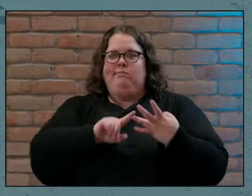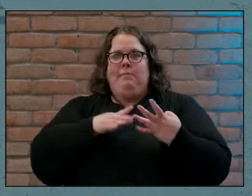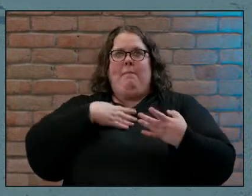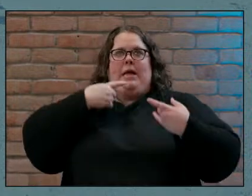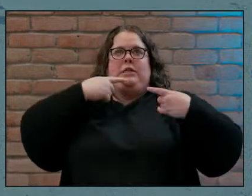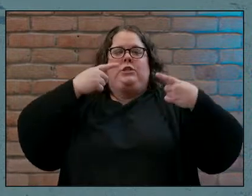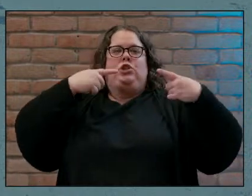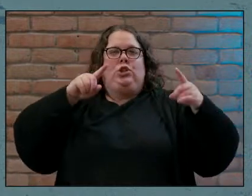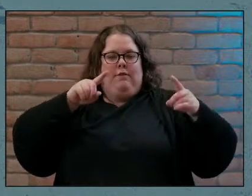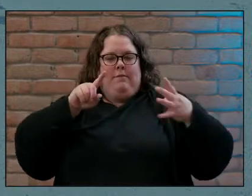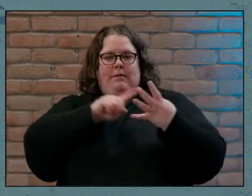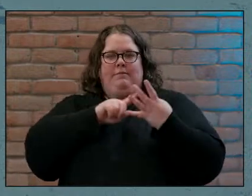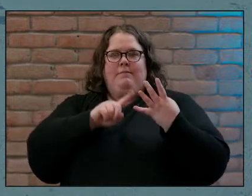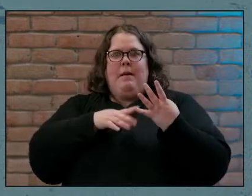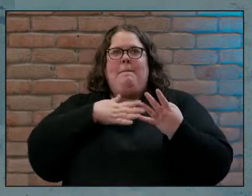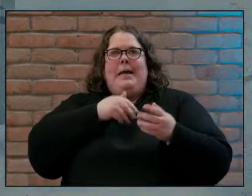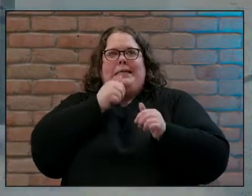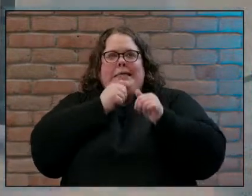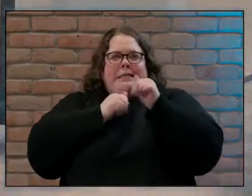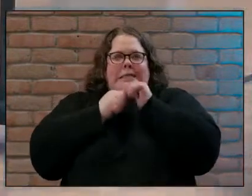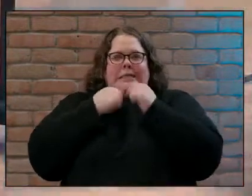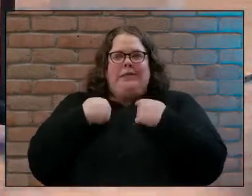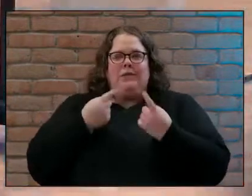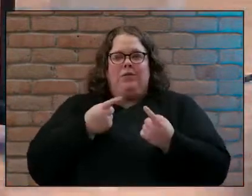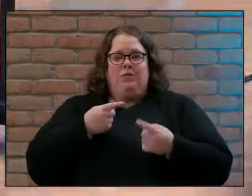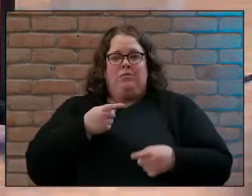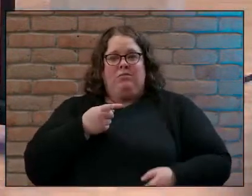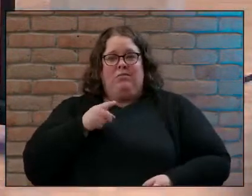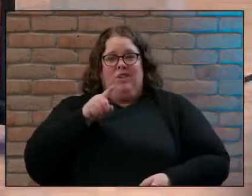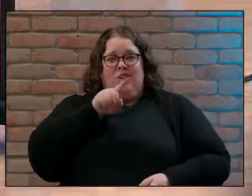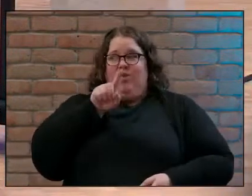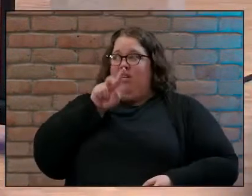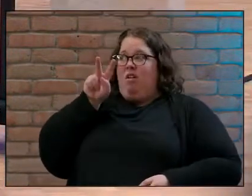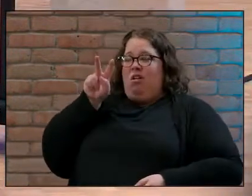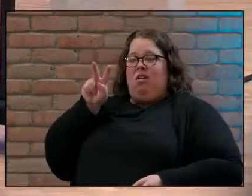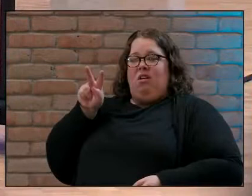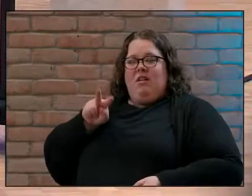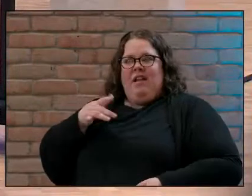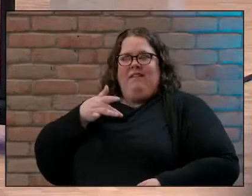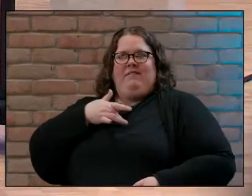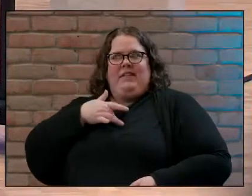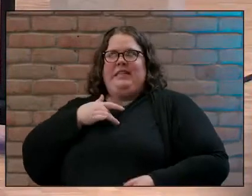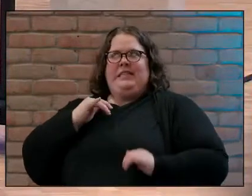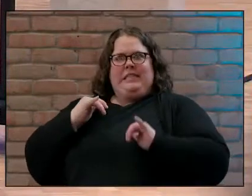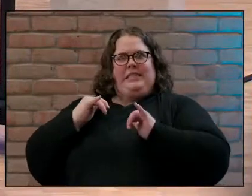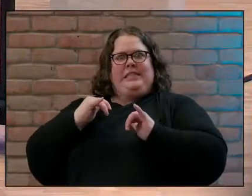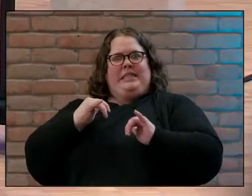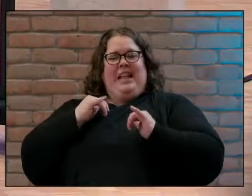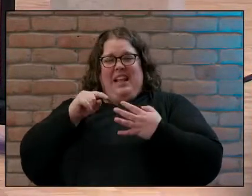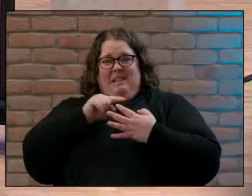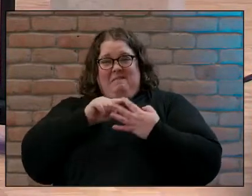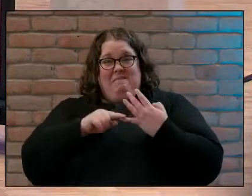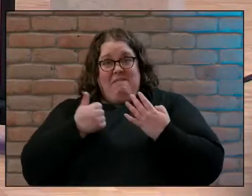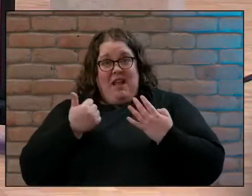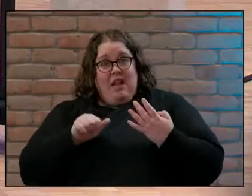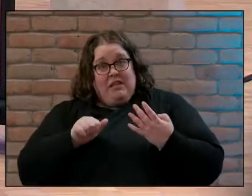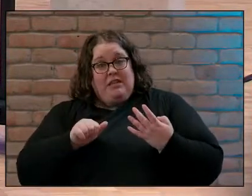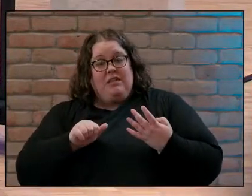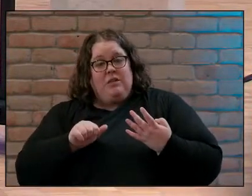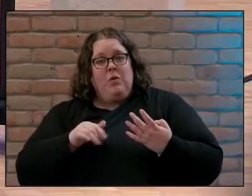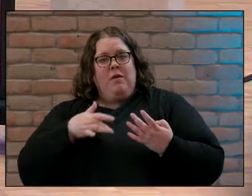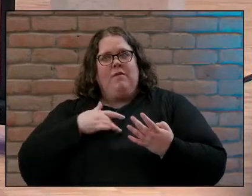endured do you see yourself on that list anywhere do you resonate with any of those things as identifying marks